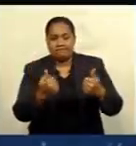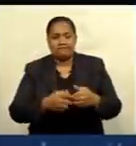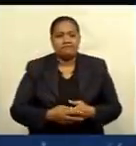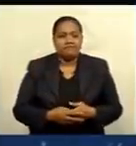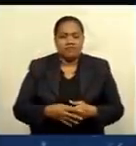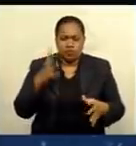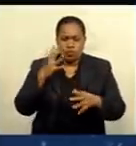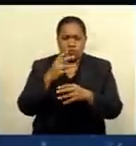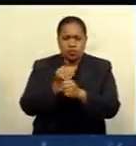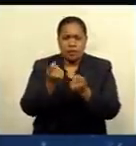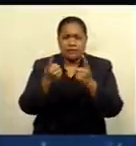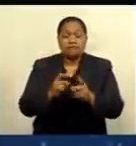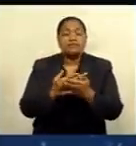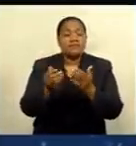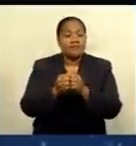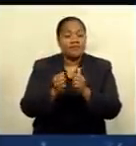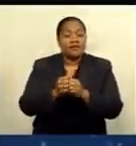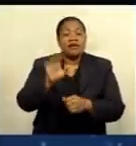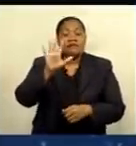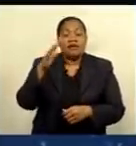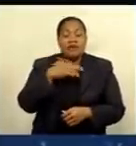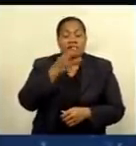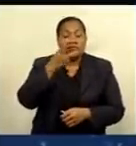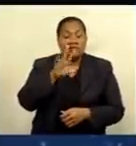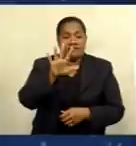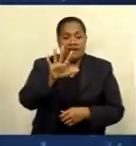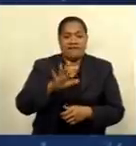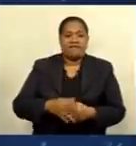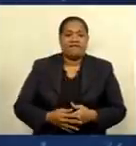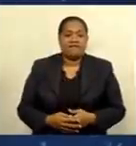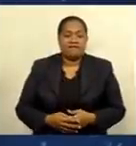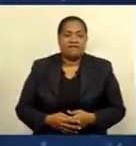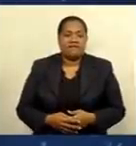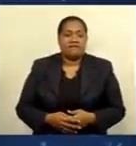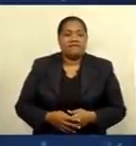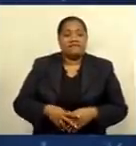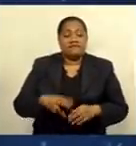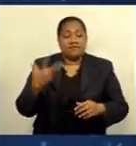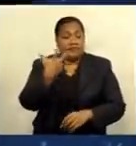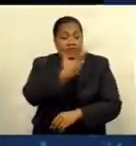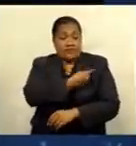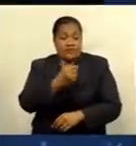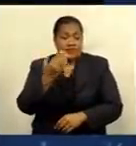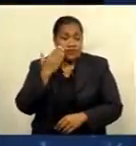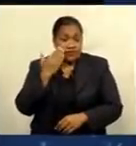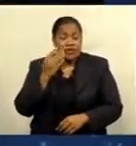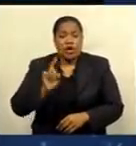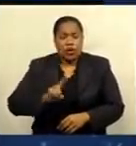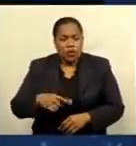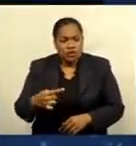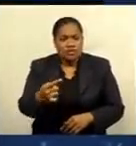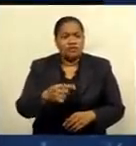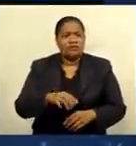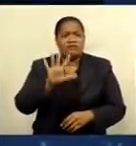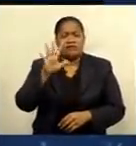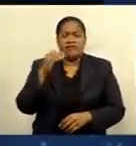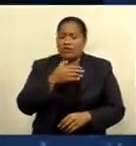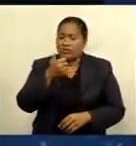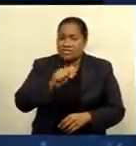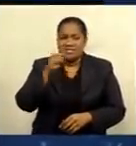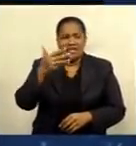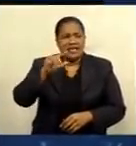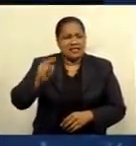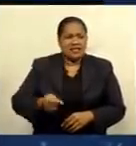-19 death toll stands at 535. The vaccination campaign also continues 569